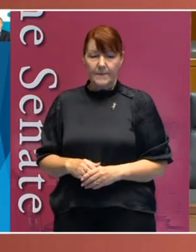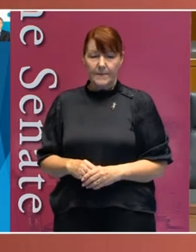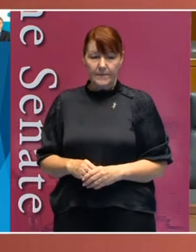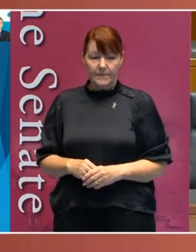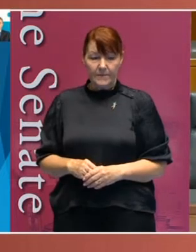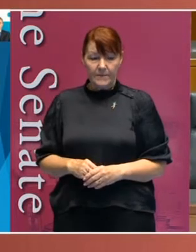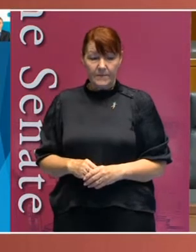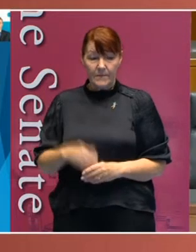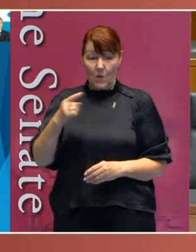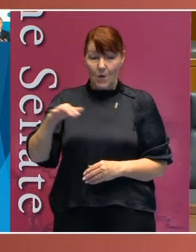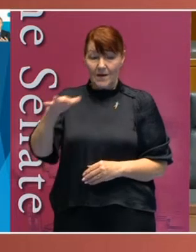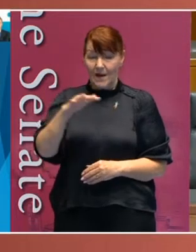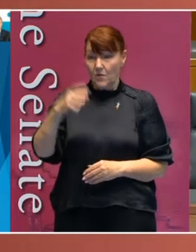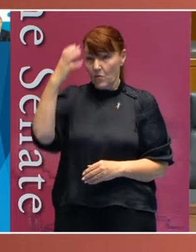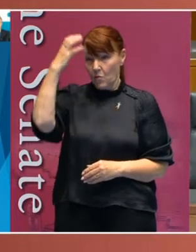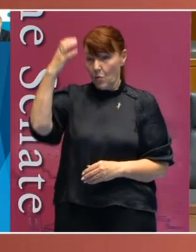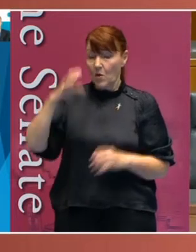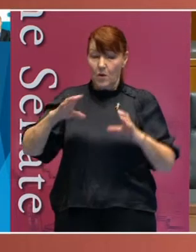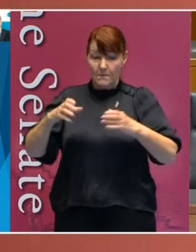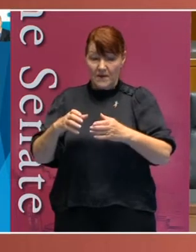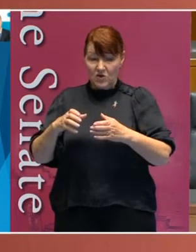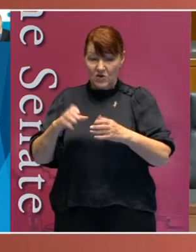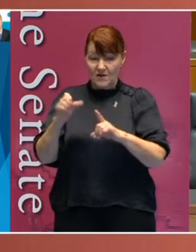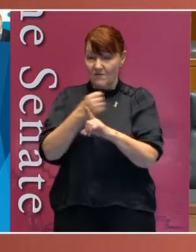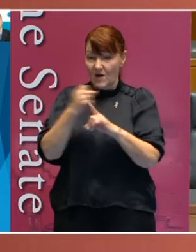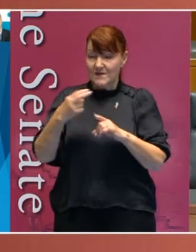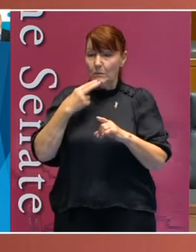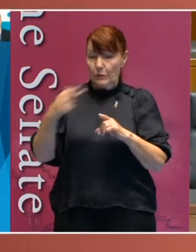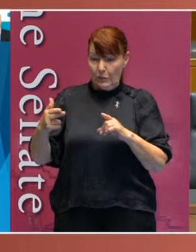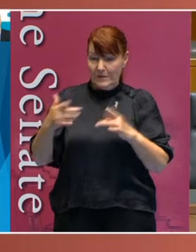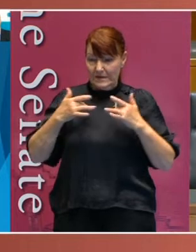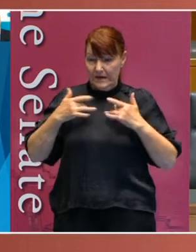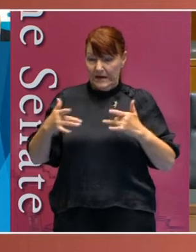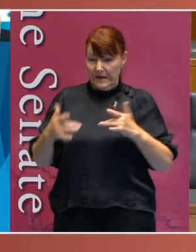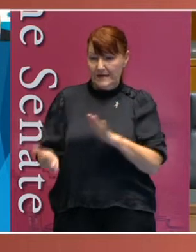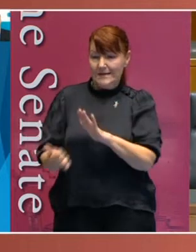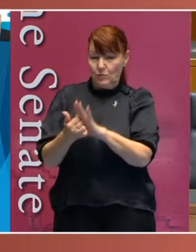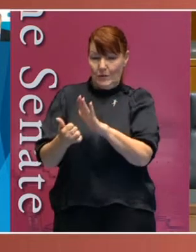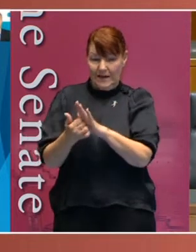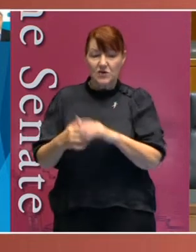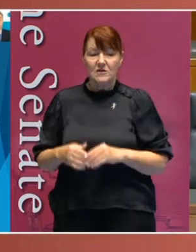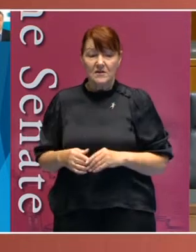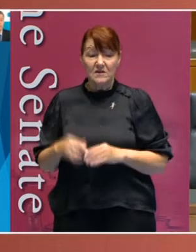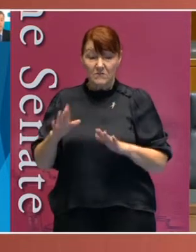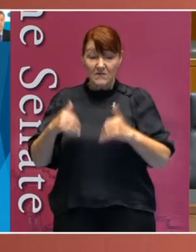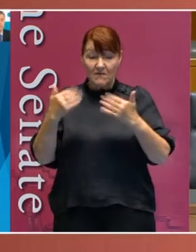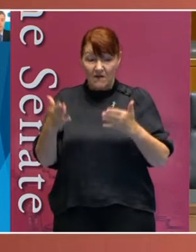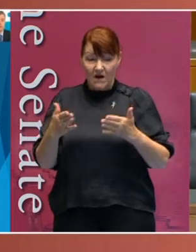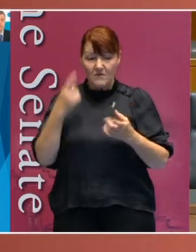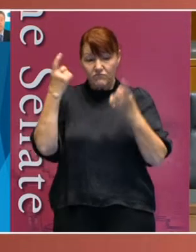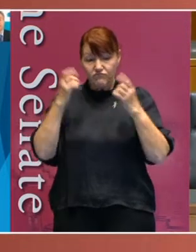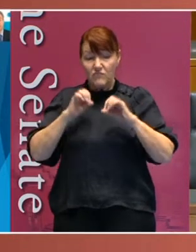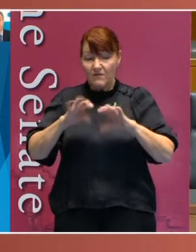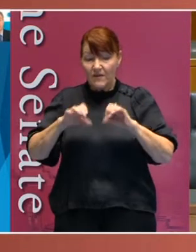One of the areas where the Royal Commission into Violence, Abuse, Neglect and Exploitation has provided considerable